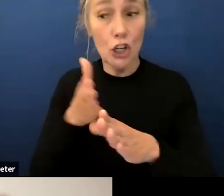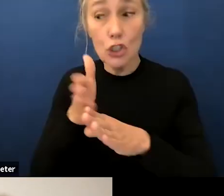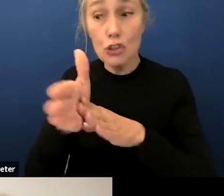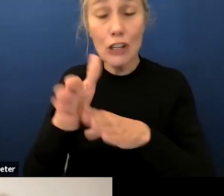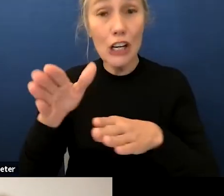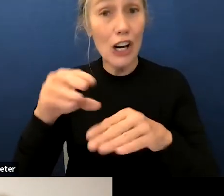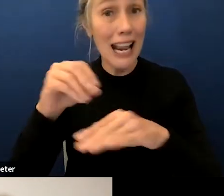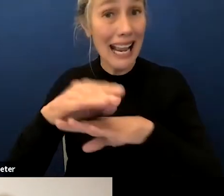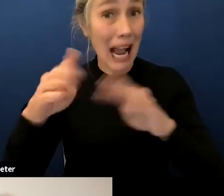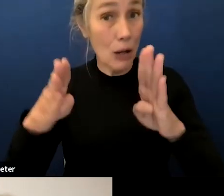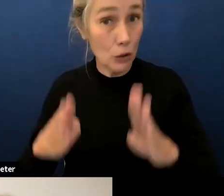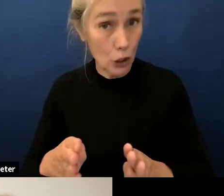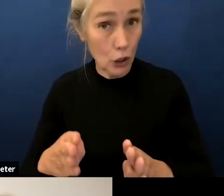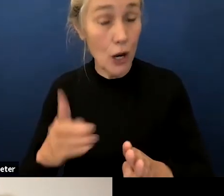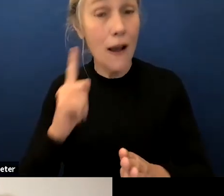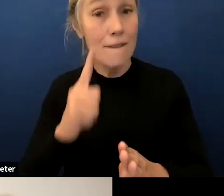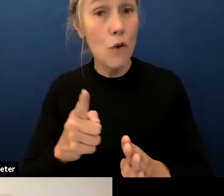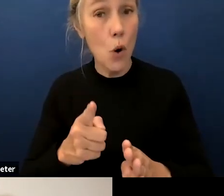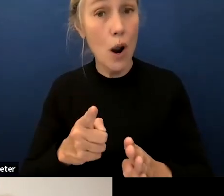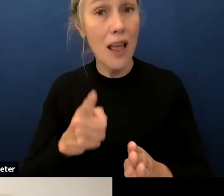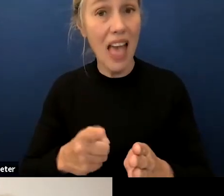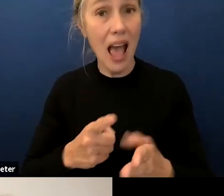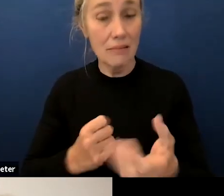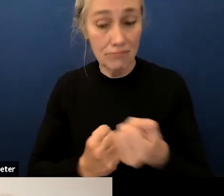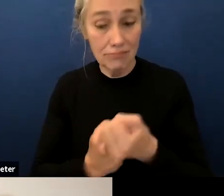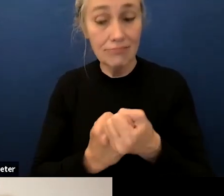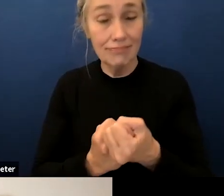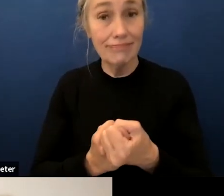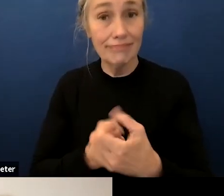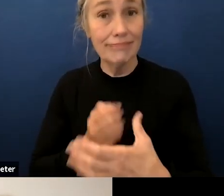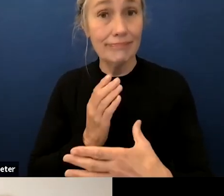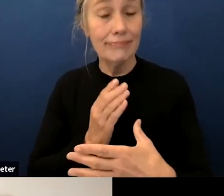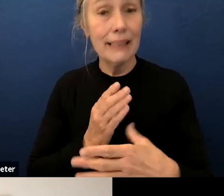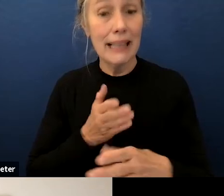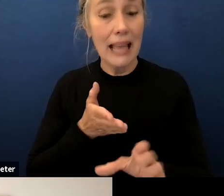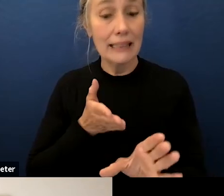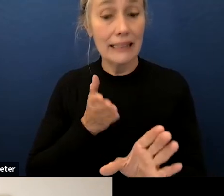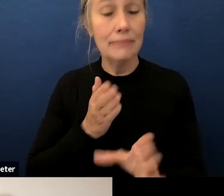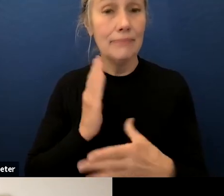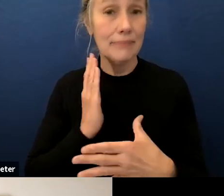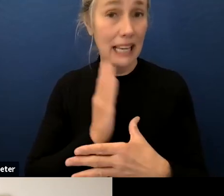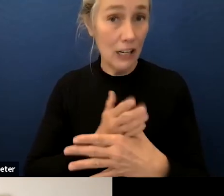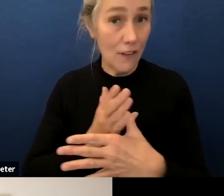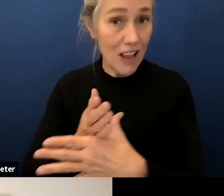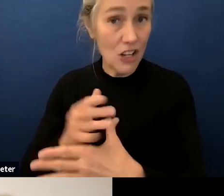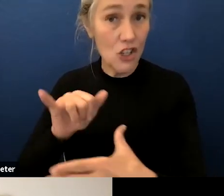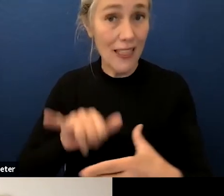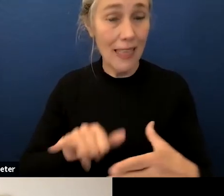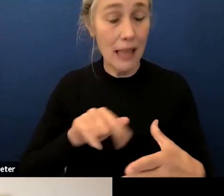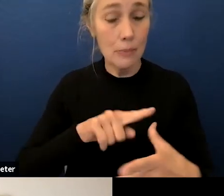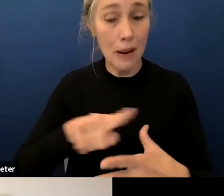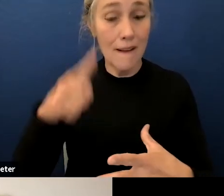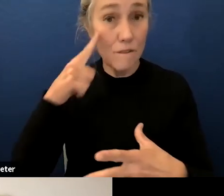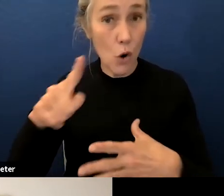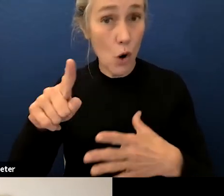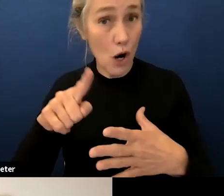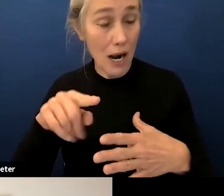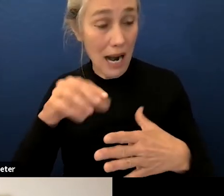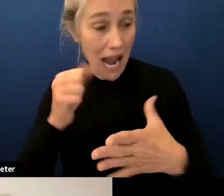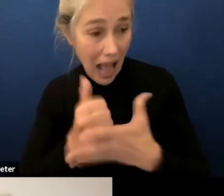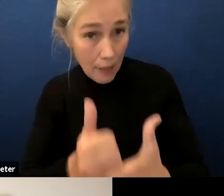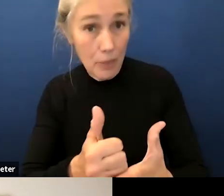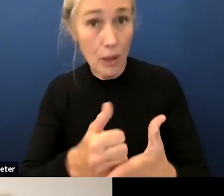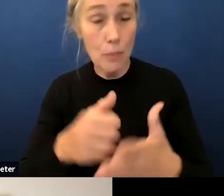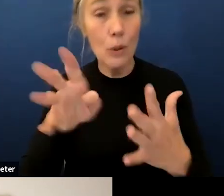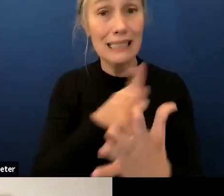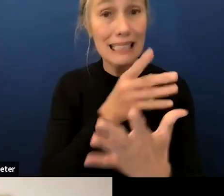counselors and the interventions that they provide so this again counseling about schedules about need to remediate course credit